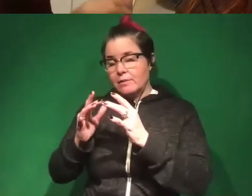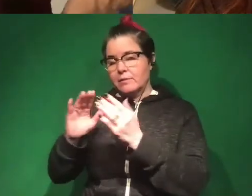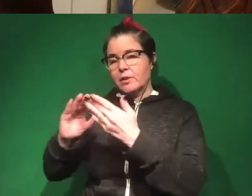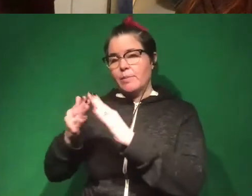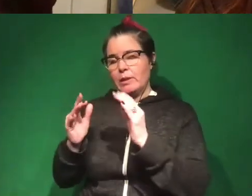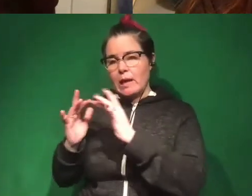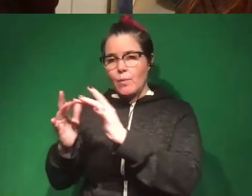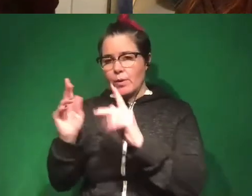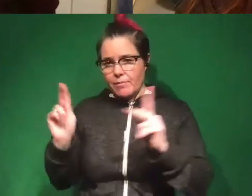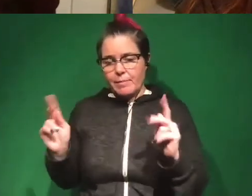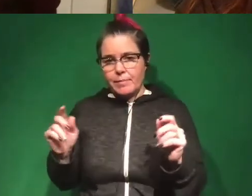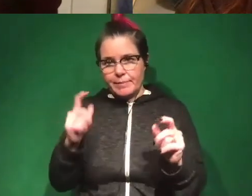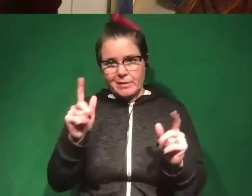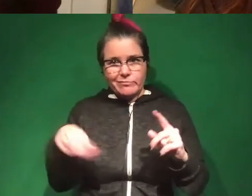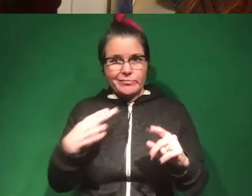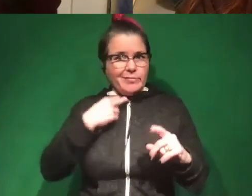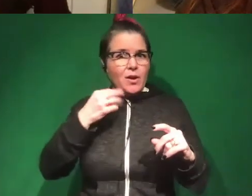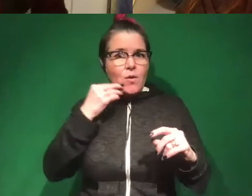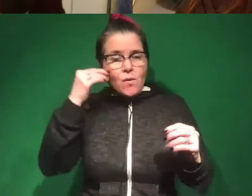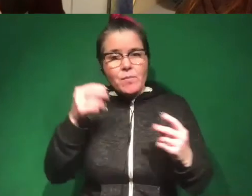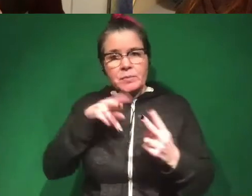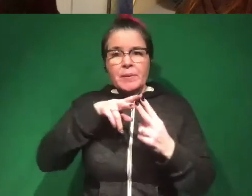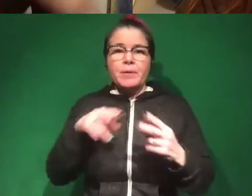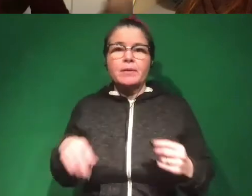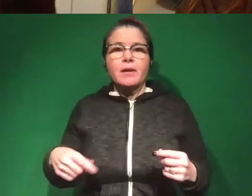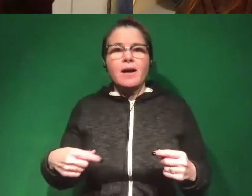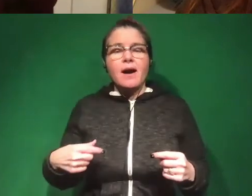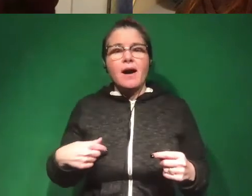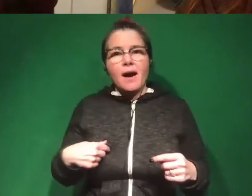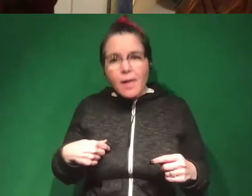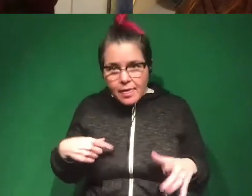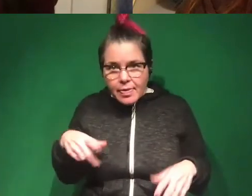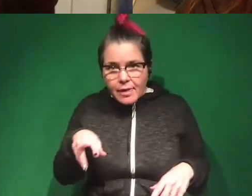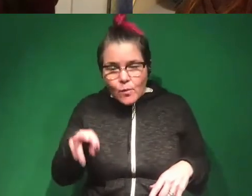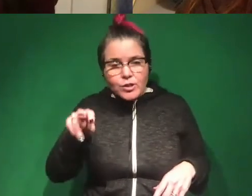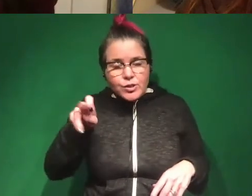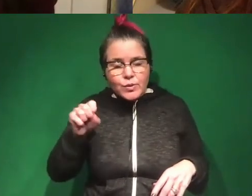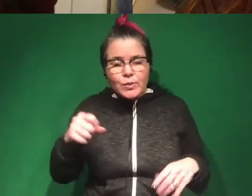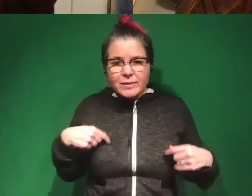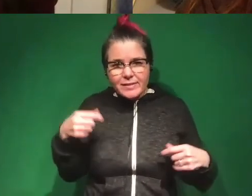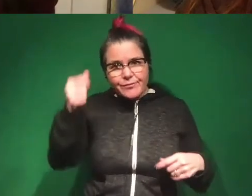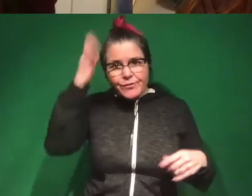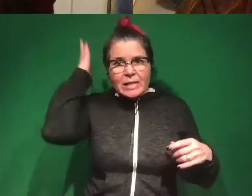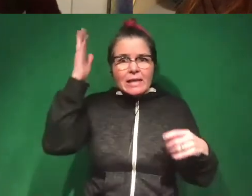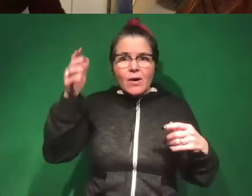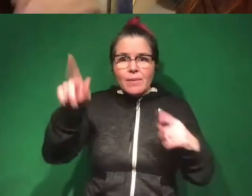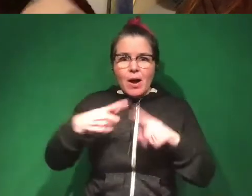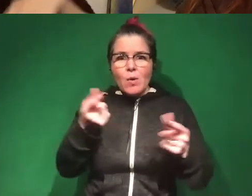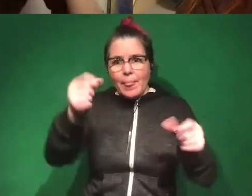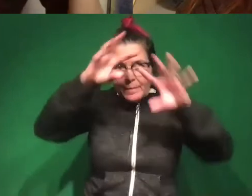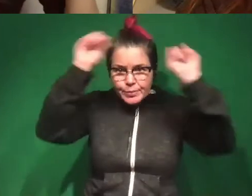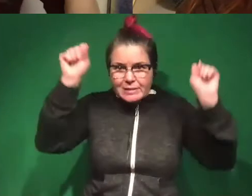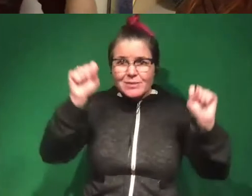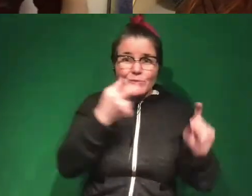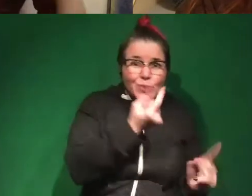network, right. Since we're all in our homes. Um, I'm susceptible to this. I watched the evening news and I get freaked out about what the president is, is doing or not